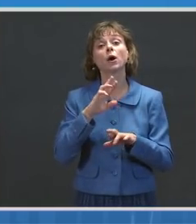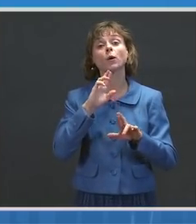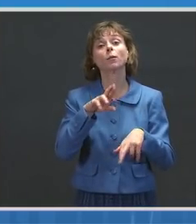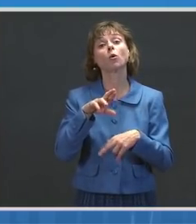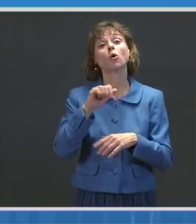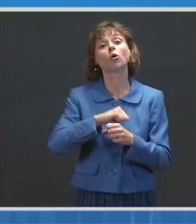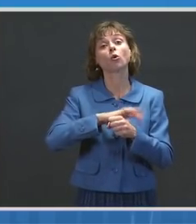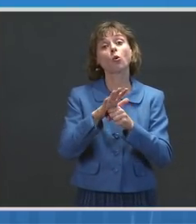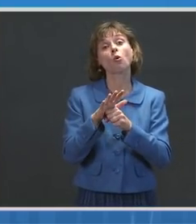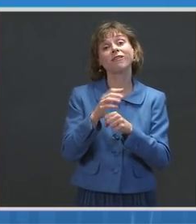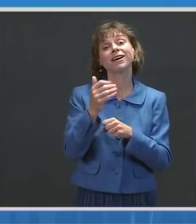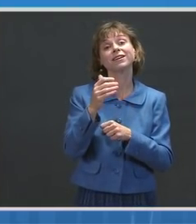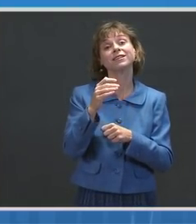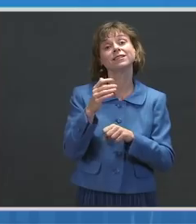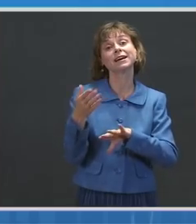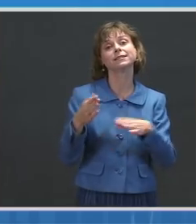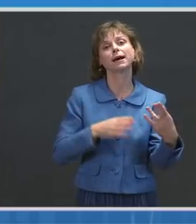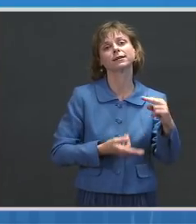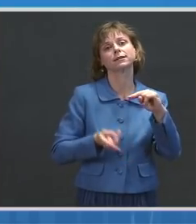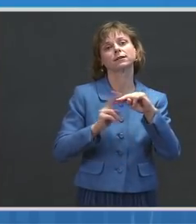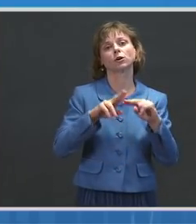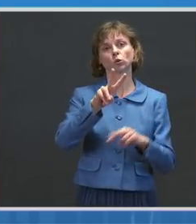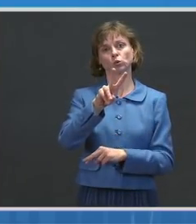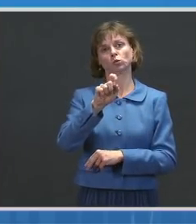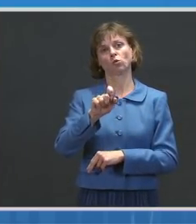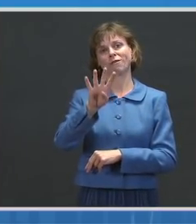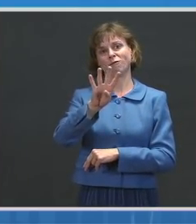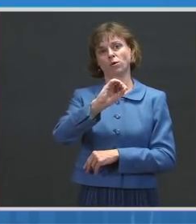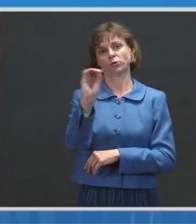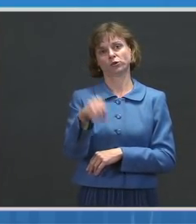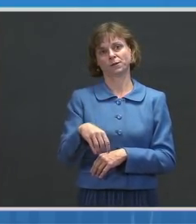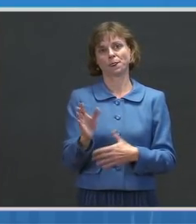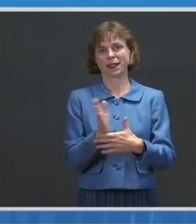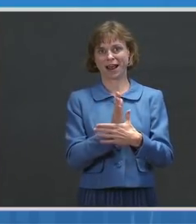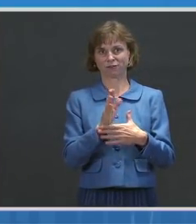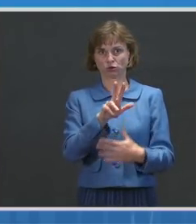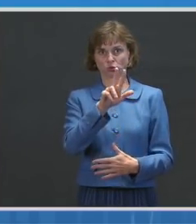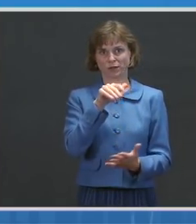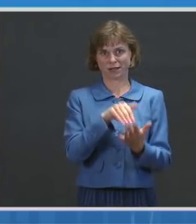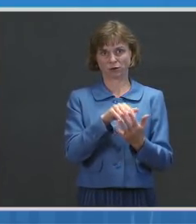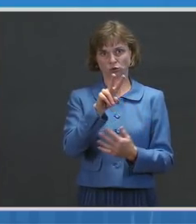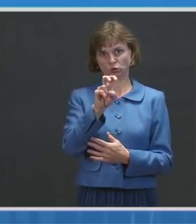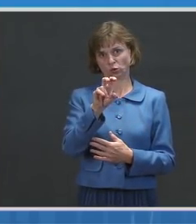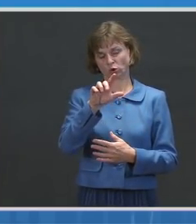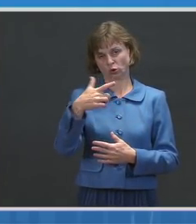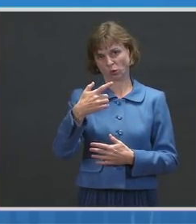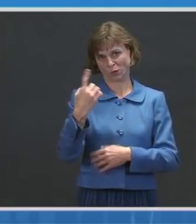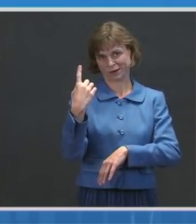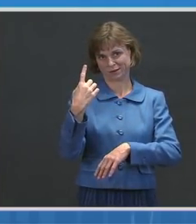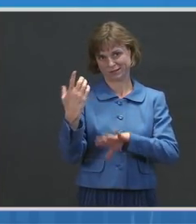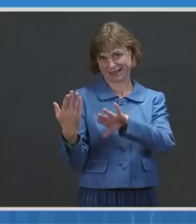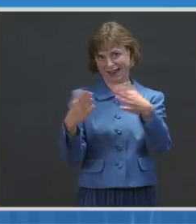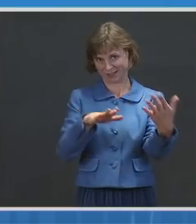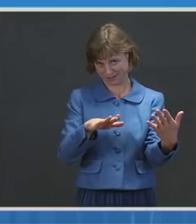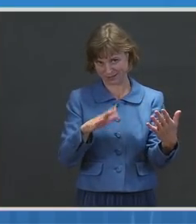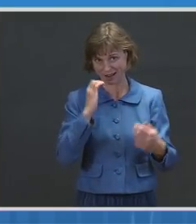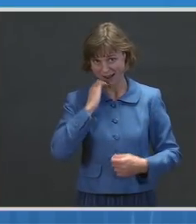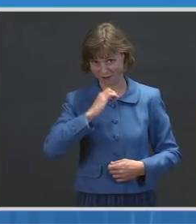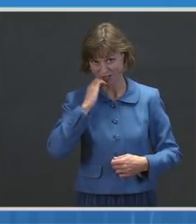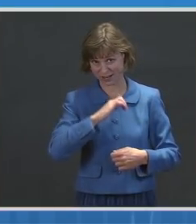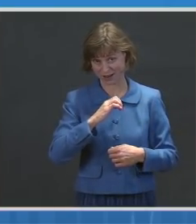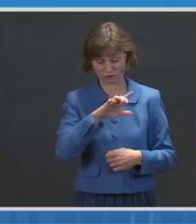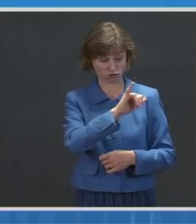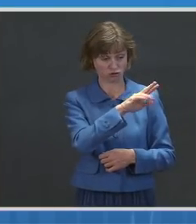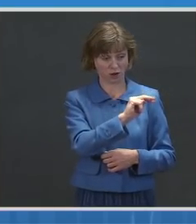increased 2.4 percent to an average of 3,221 deaths per day from January 31st